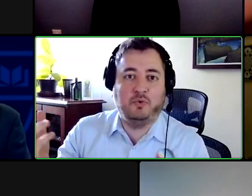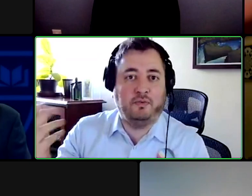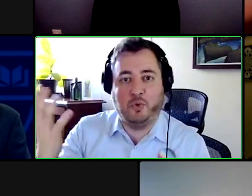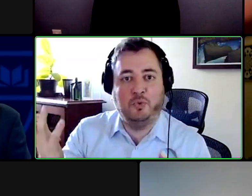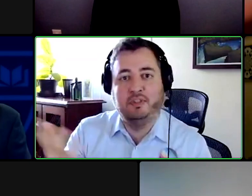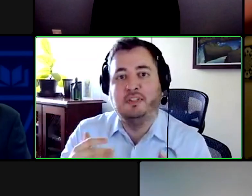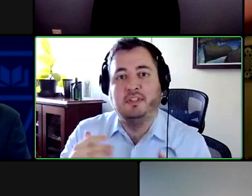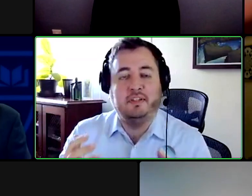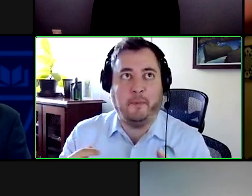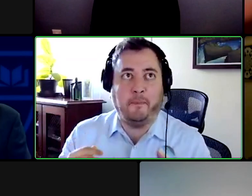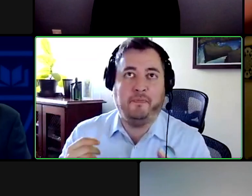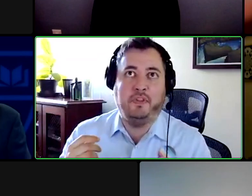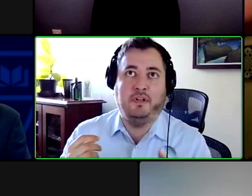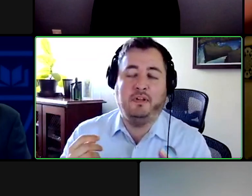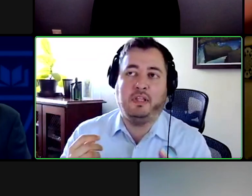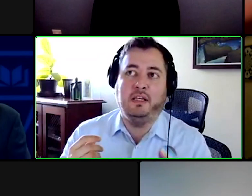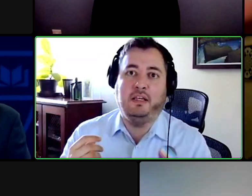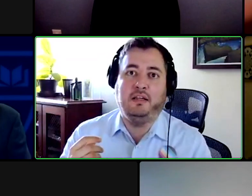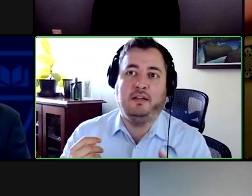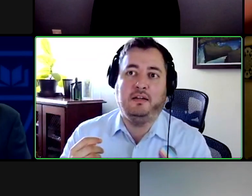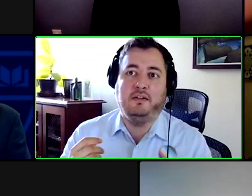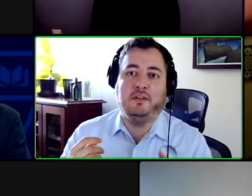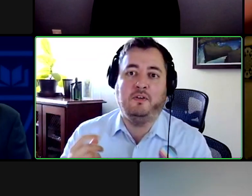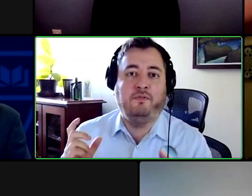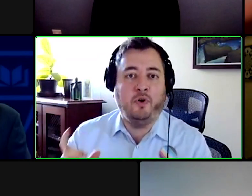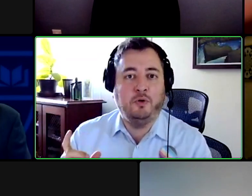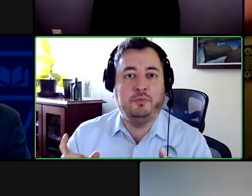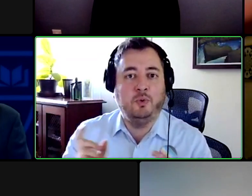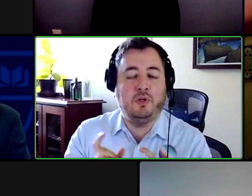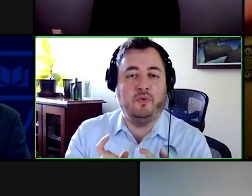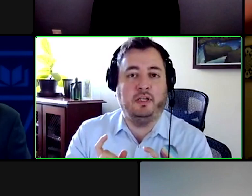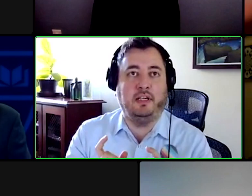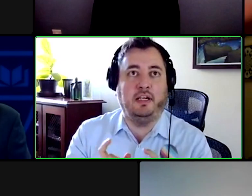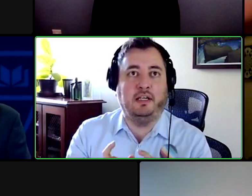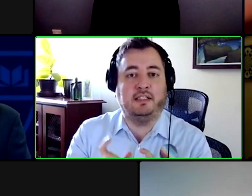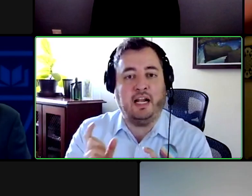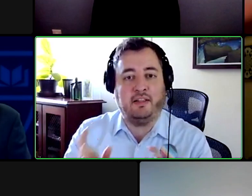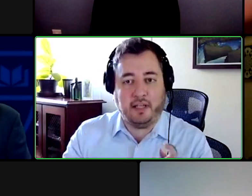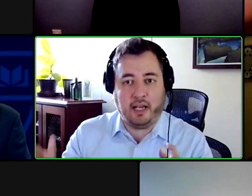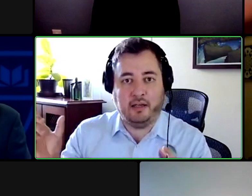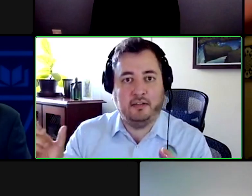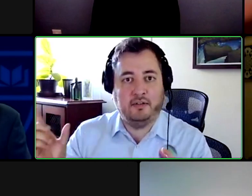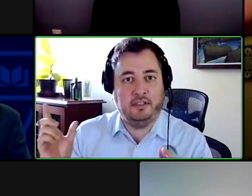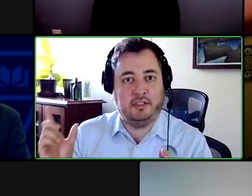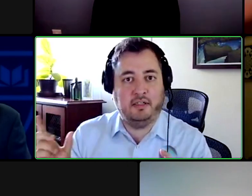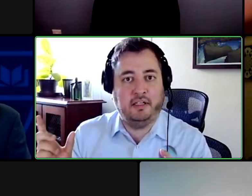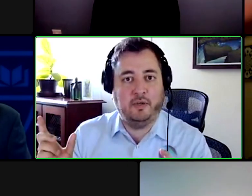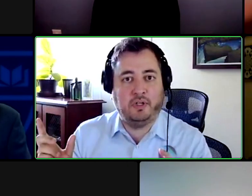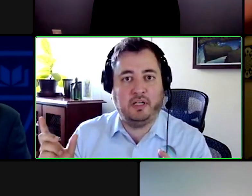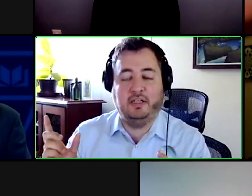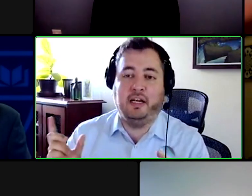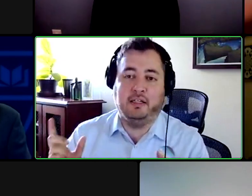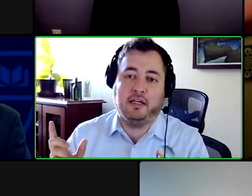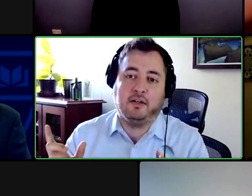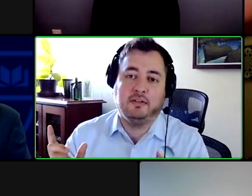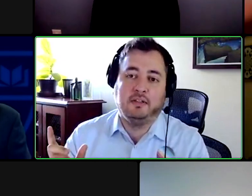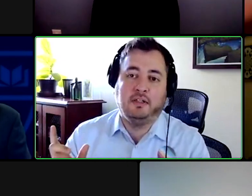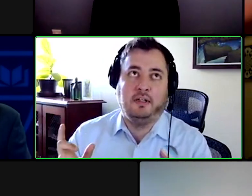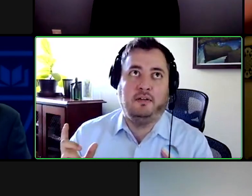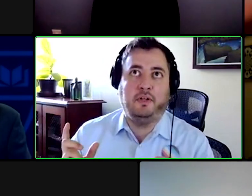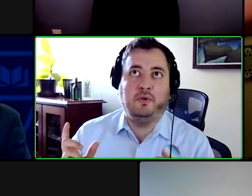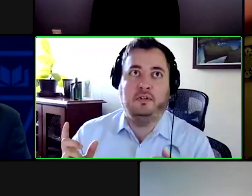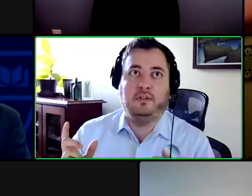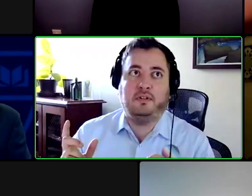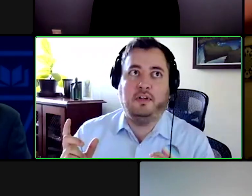for food you know the the verb usually is at the end in sign language in asl